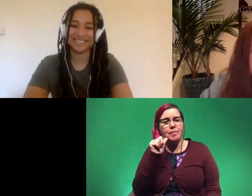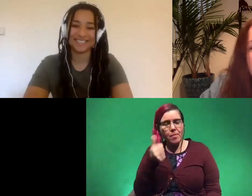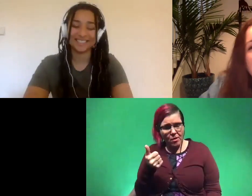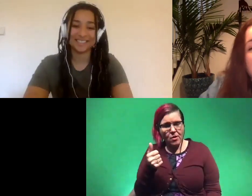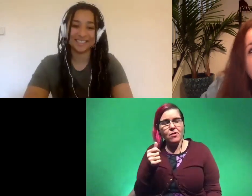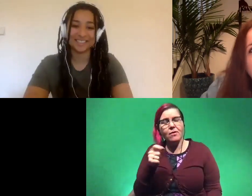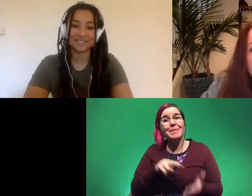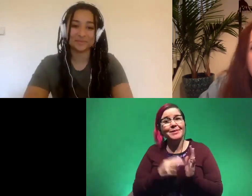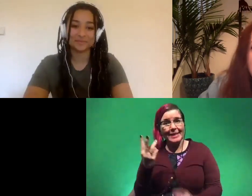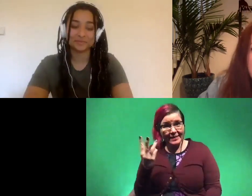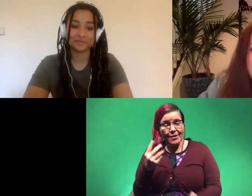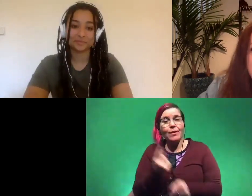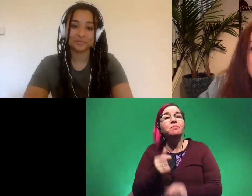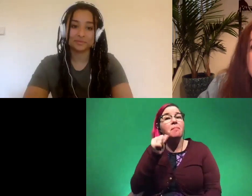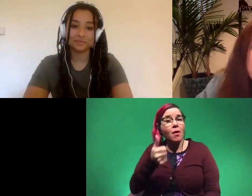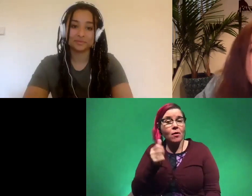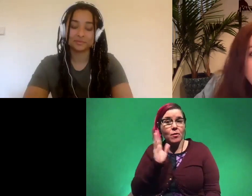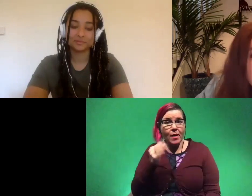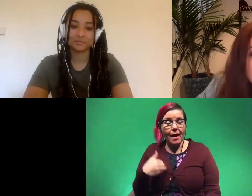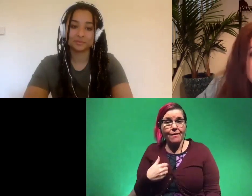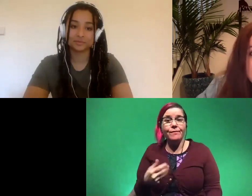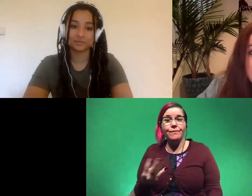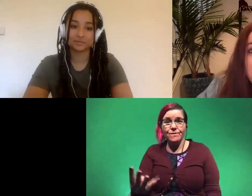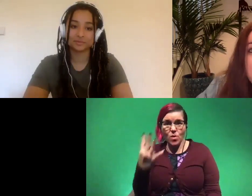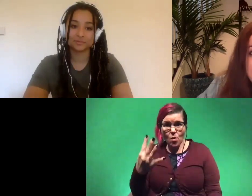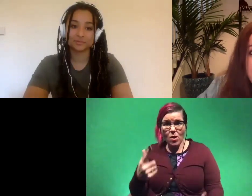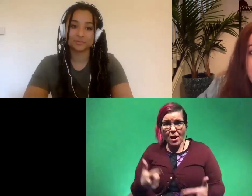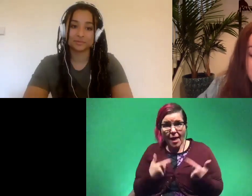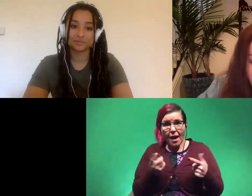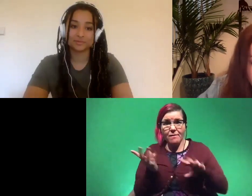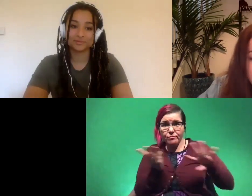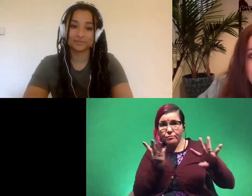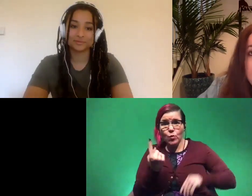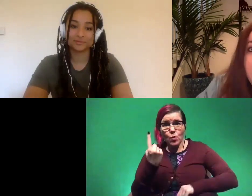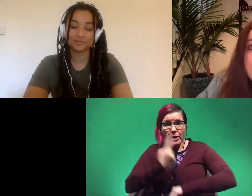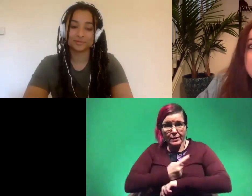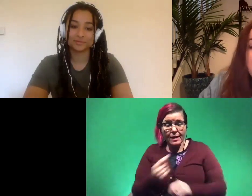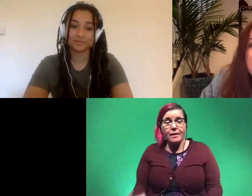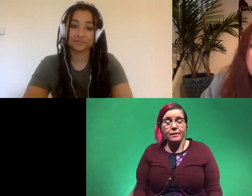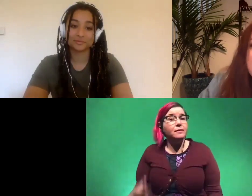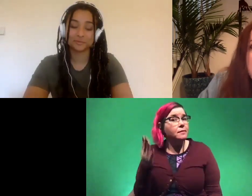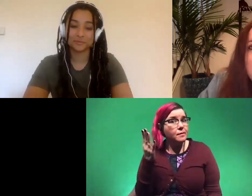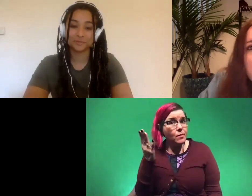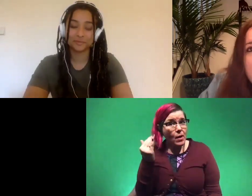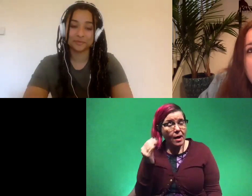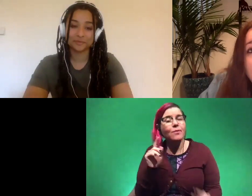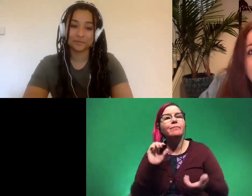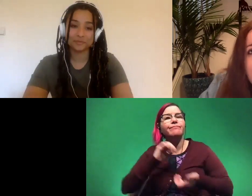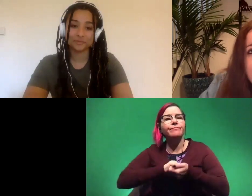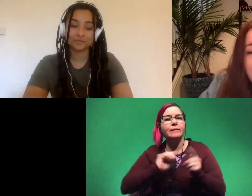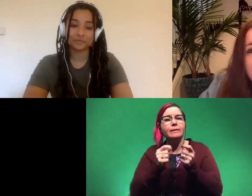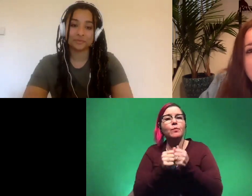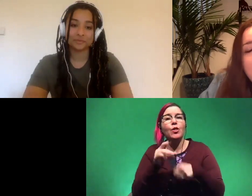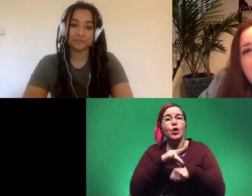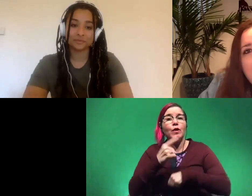is wednesday and tomorrow we're going to be having four live streams in one day um because we've teamed up with earth